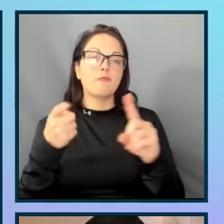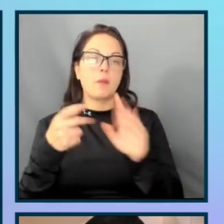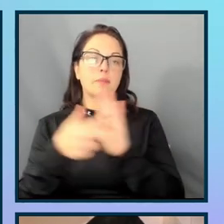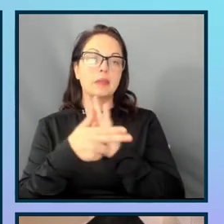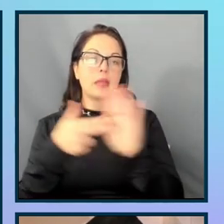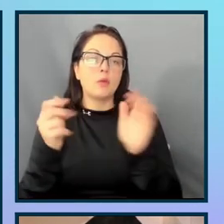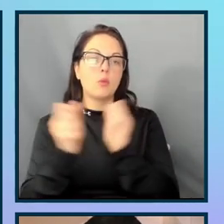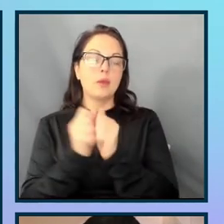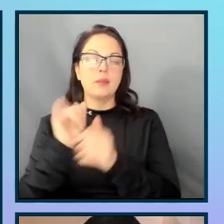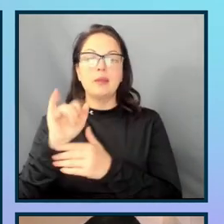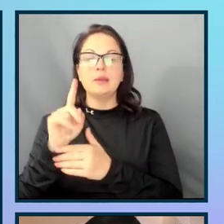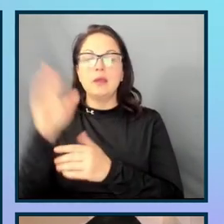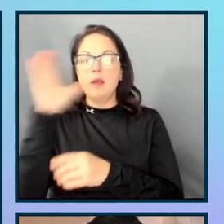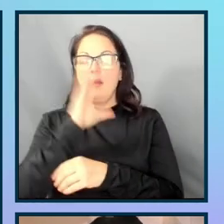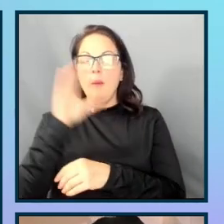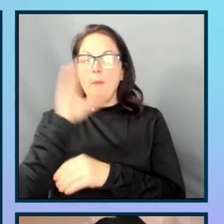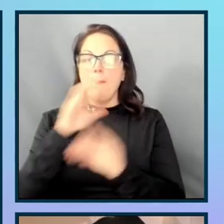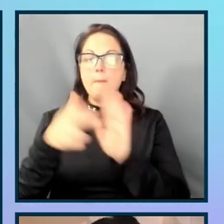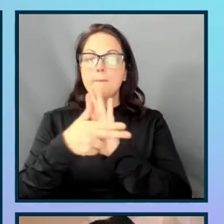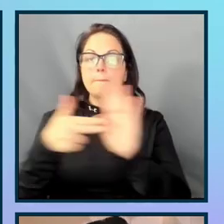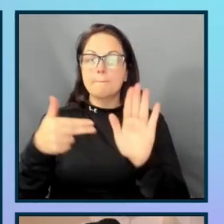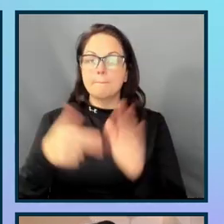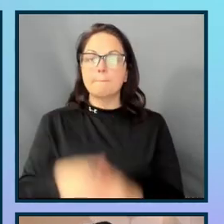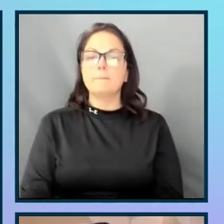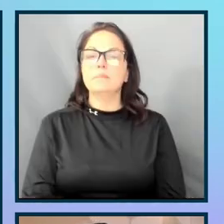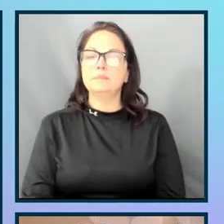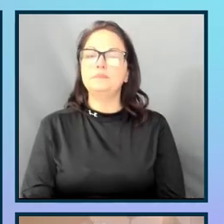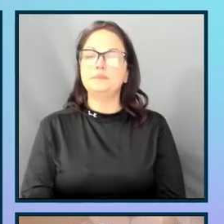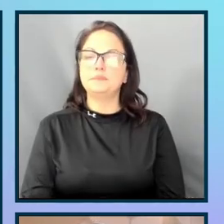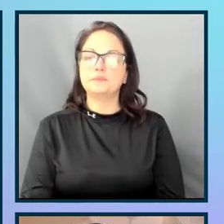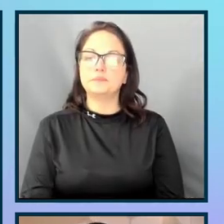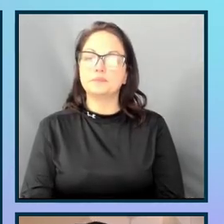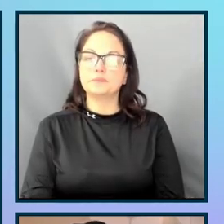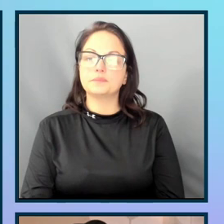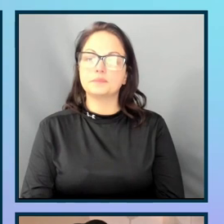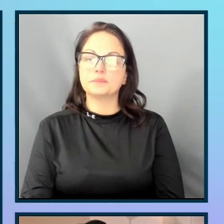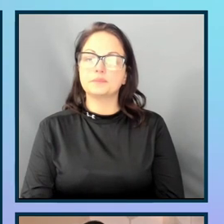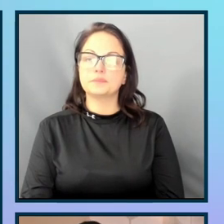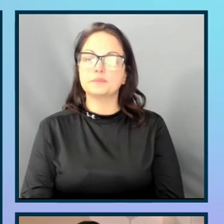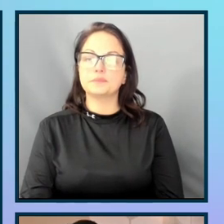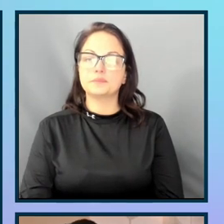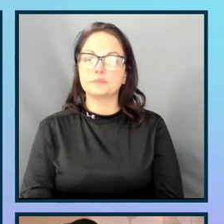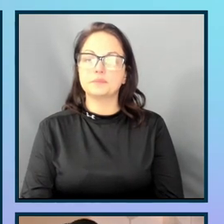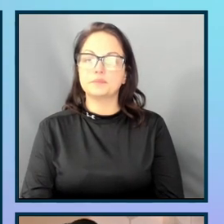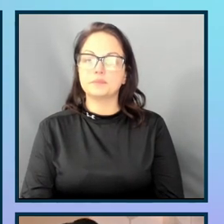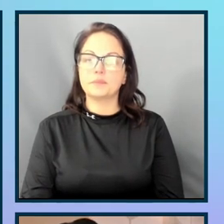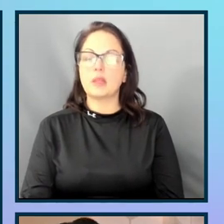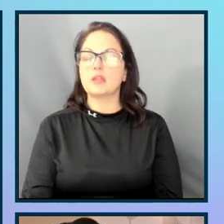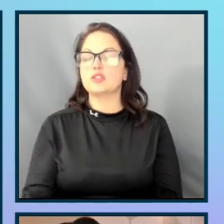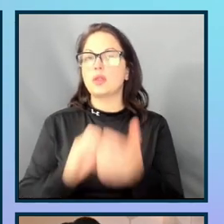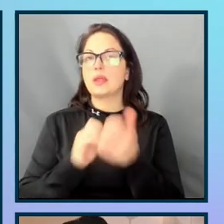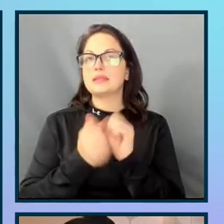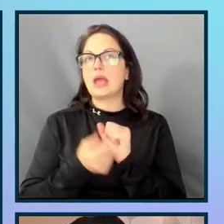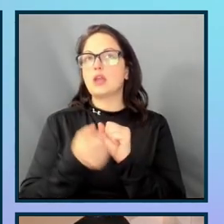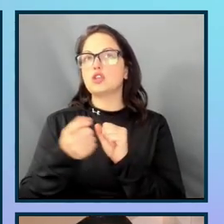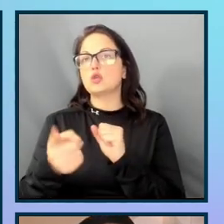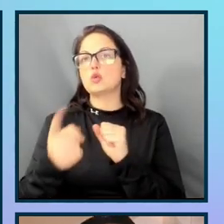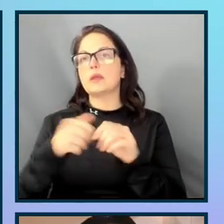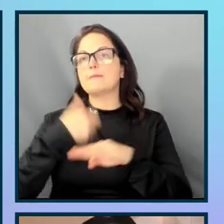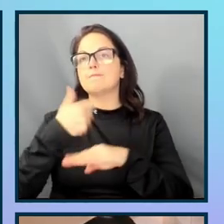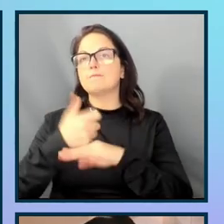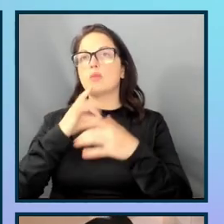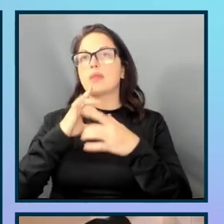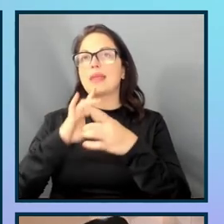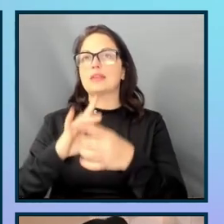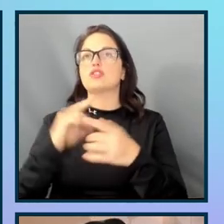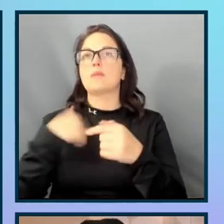ID for search label. So, that's kind of how you can create these relationships and abstracting some of this content that's